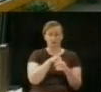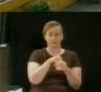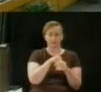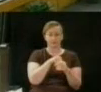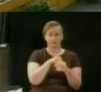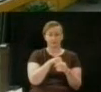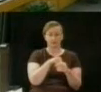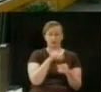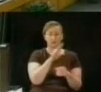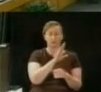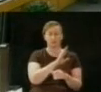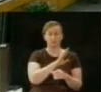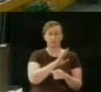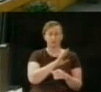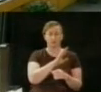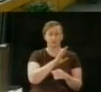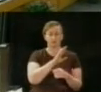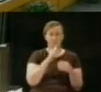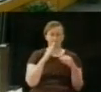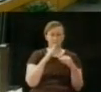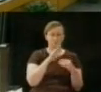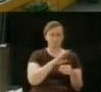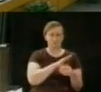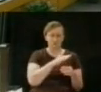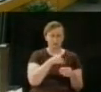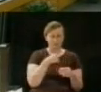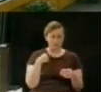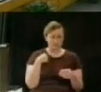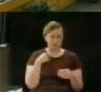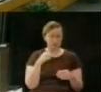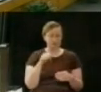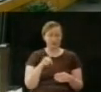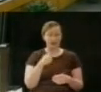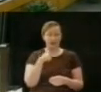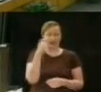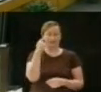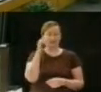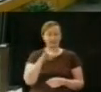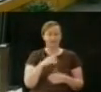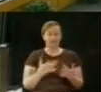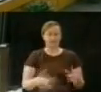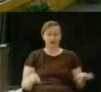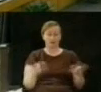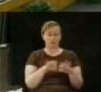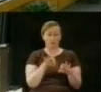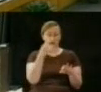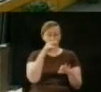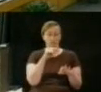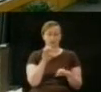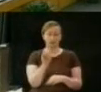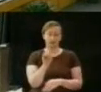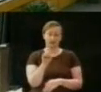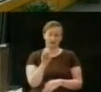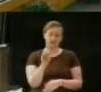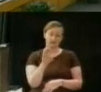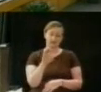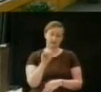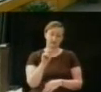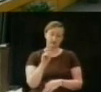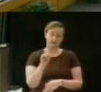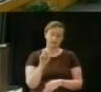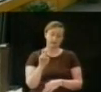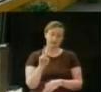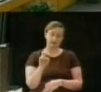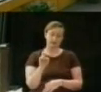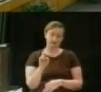And the main one that I see that are killers is the putting together of the employee bodies and how that can be worked